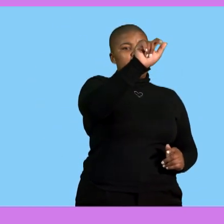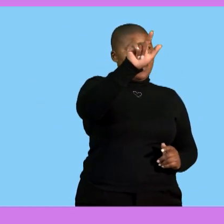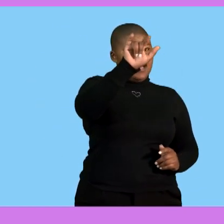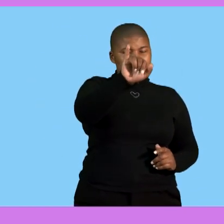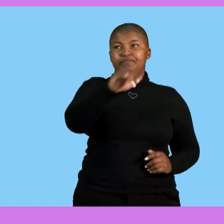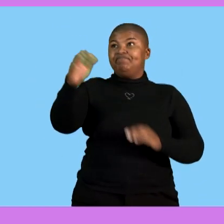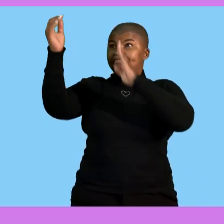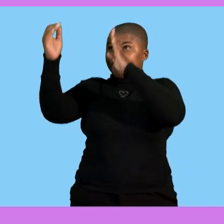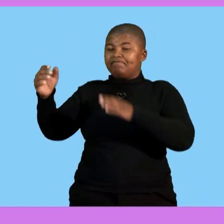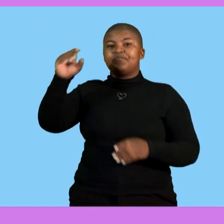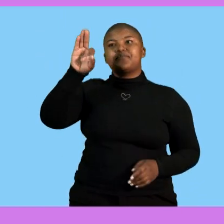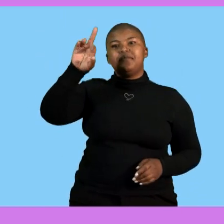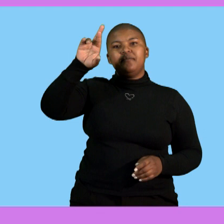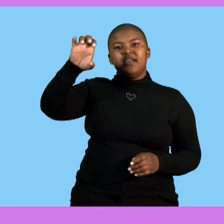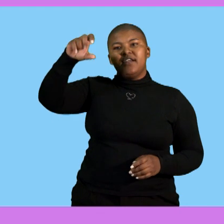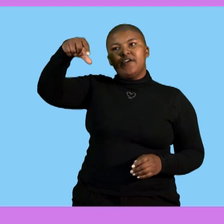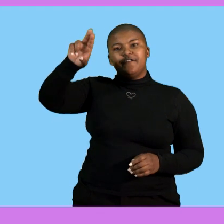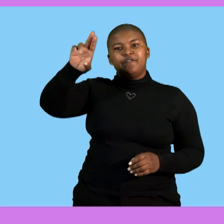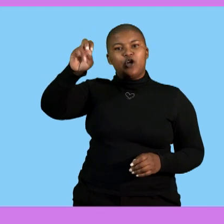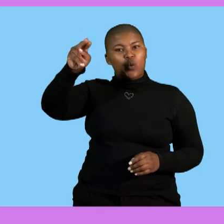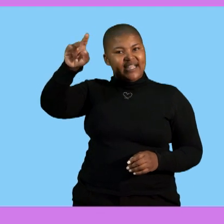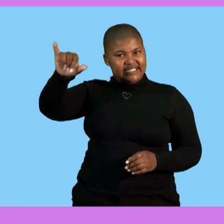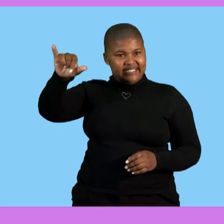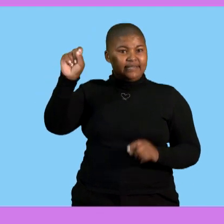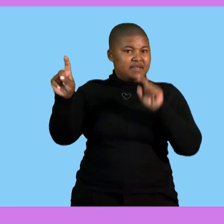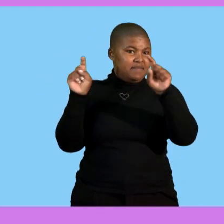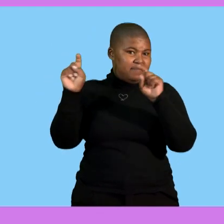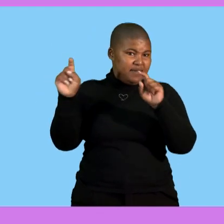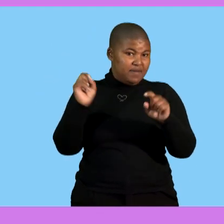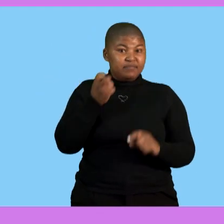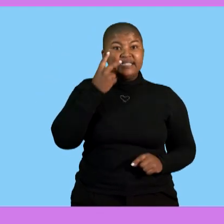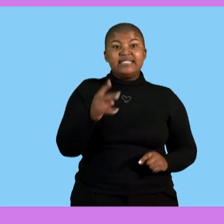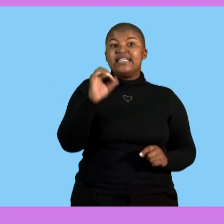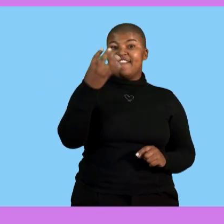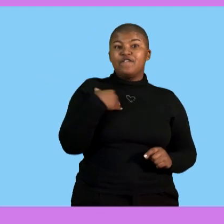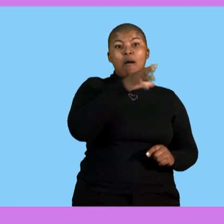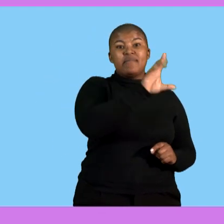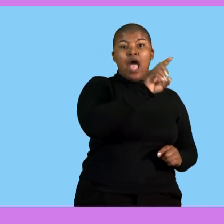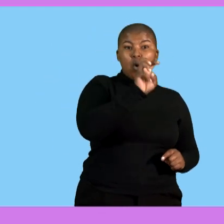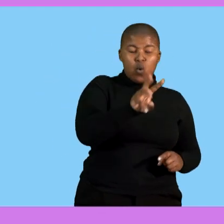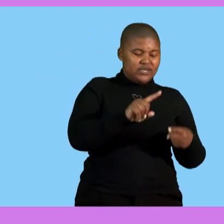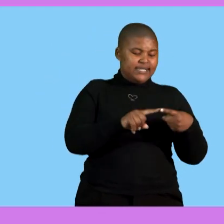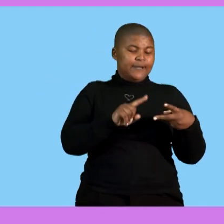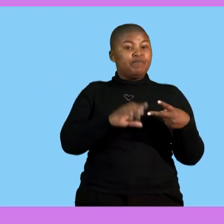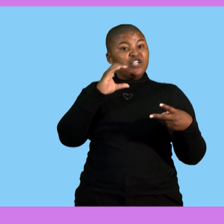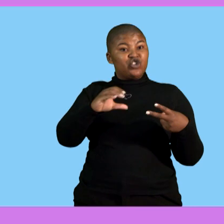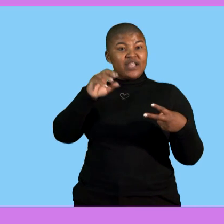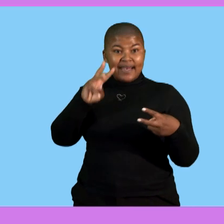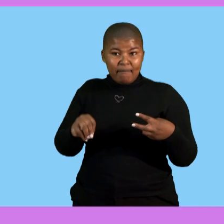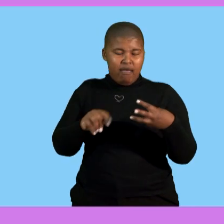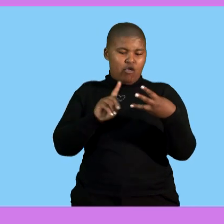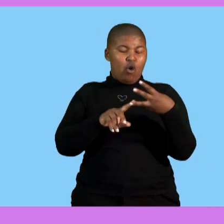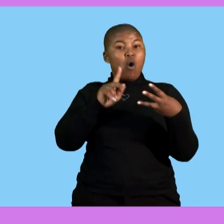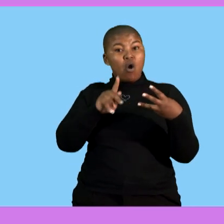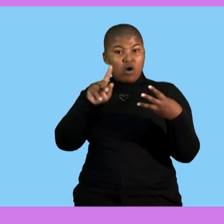we look at our columns we are given a duck wood, chicken, mayo, and quarter. Then we have to complete the tally as